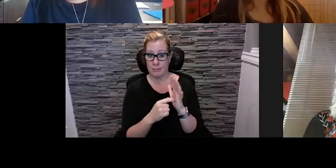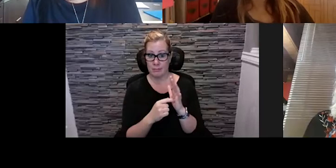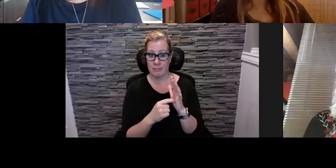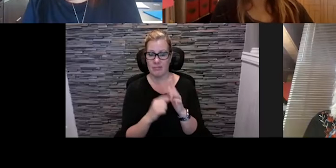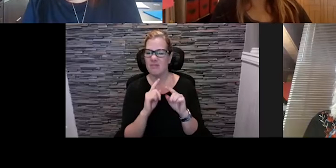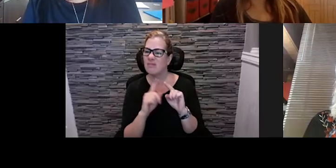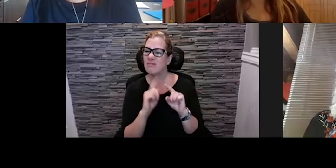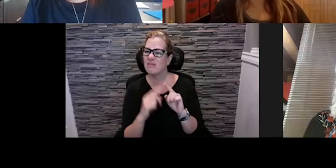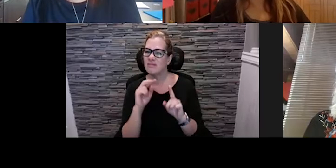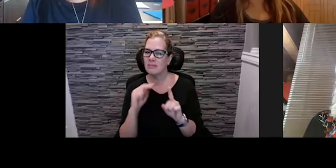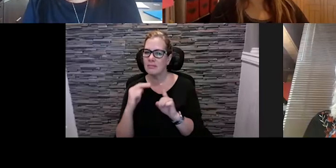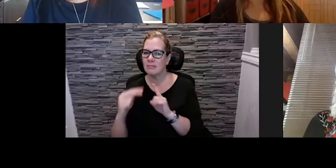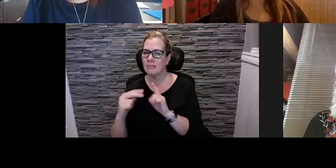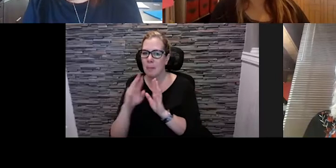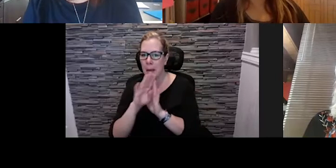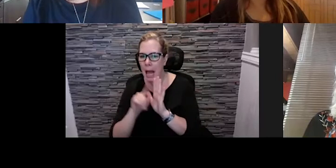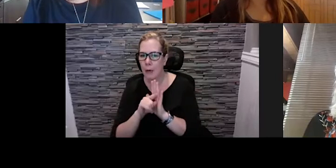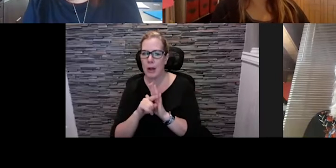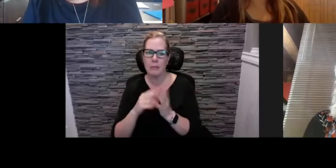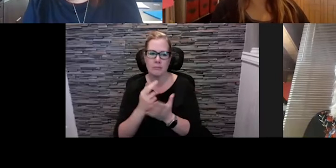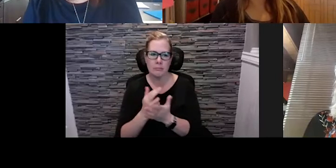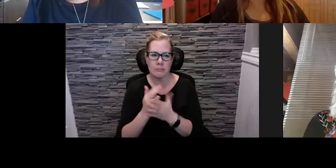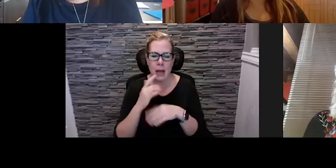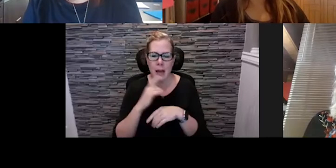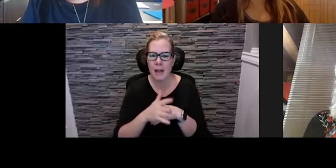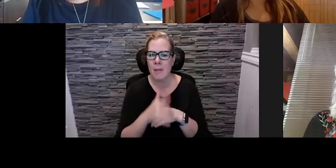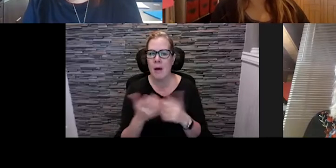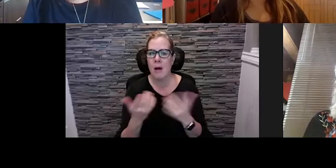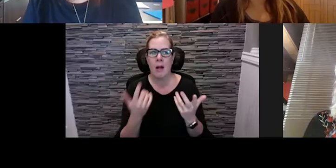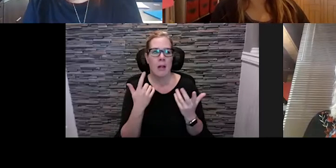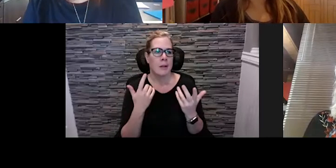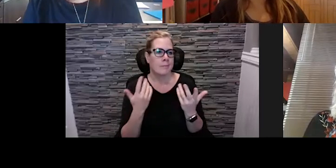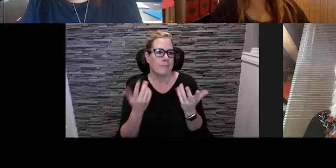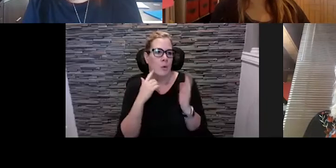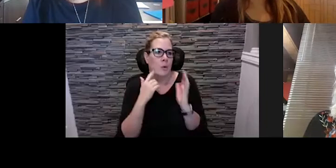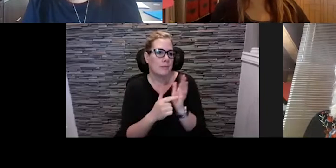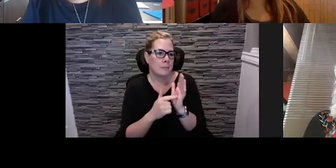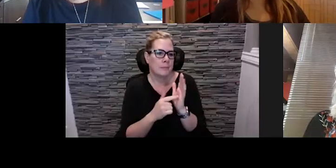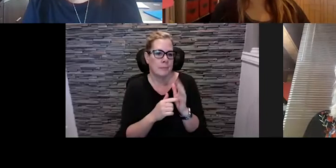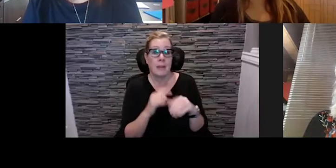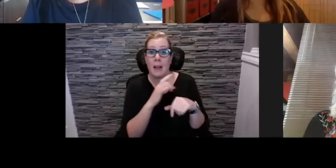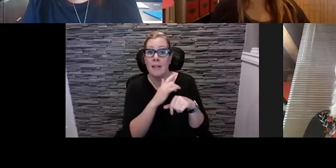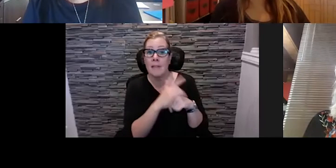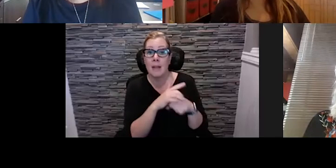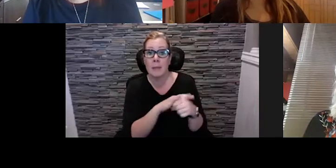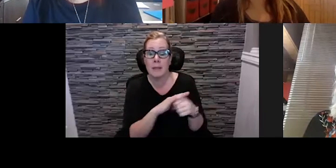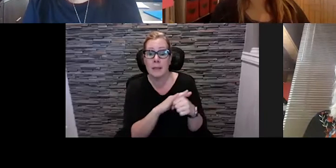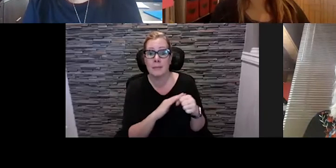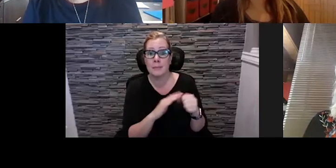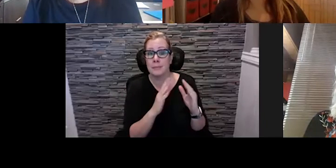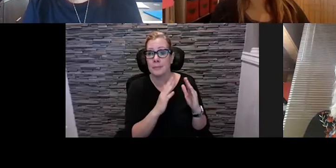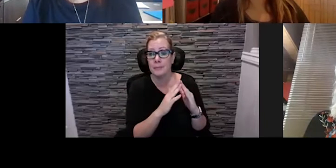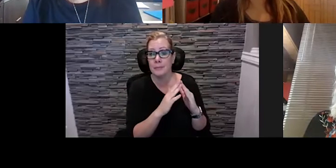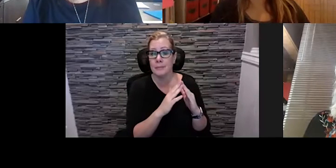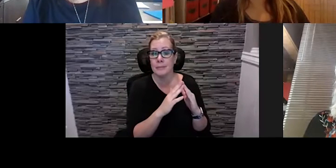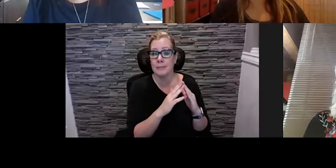or another so if it's access through the city or it's, you know, space through the BRZ or a downtown association or